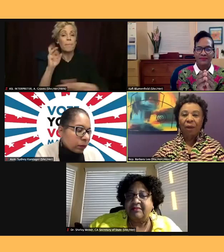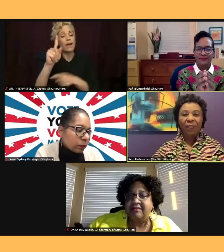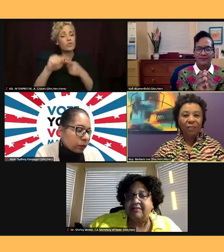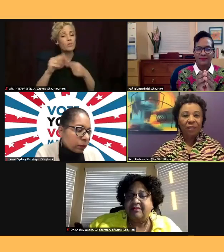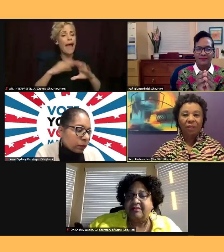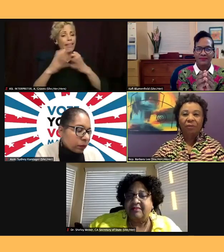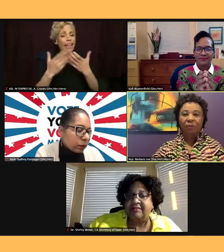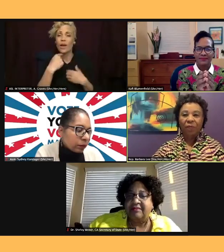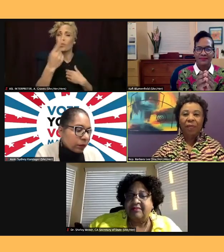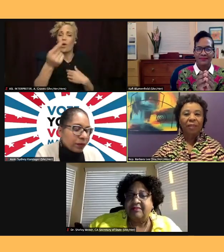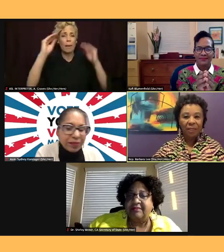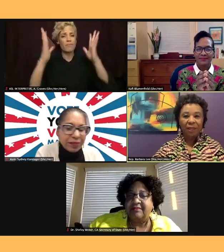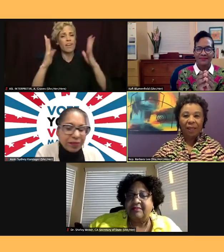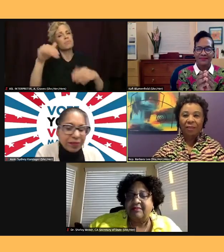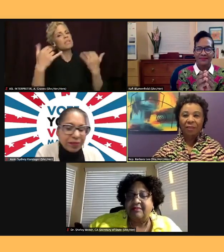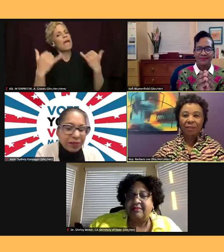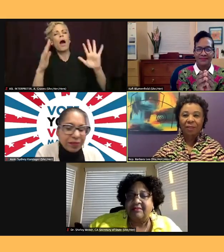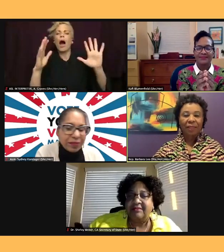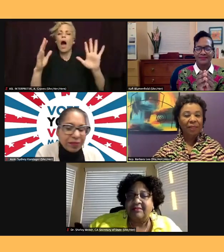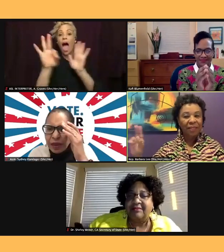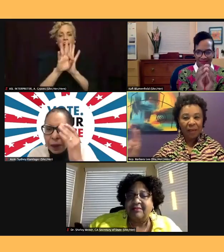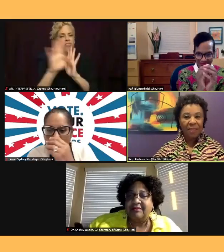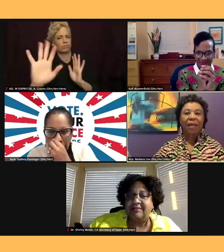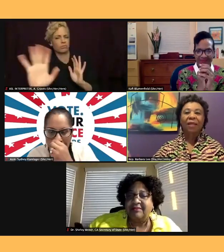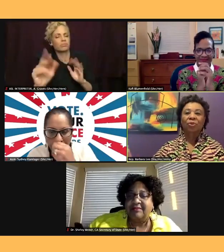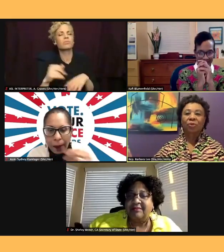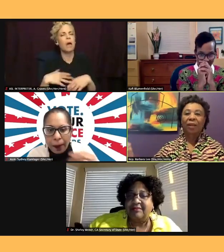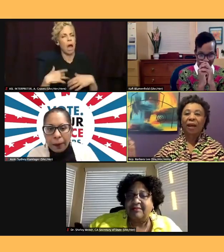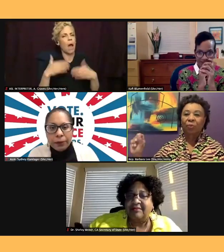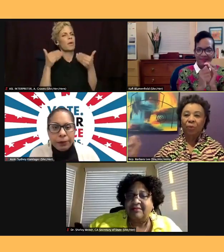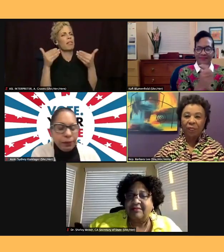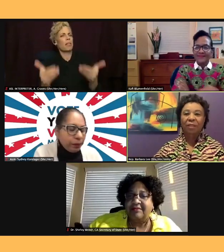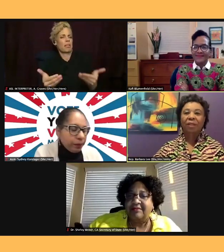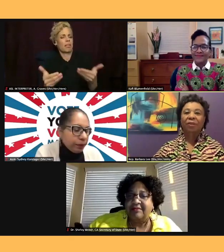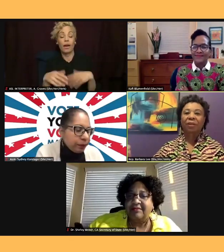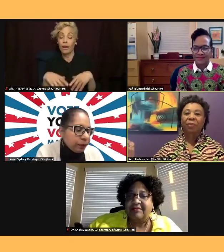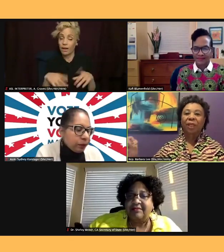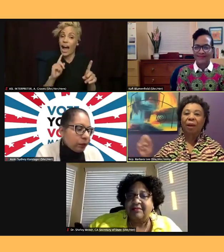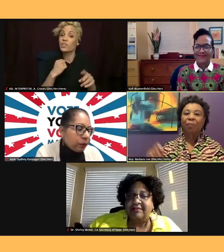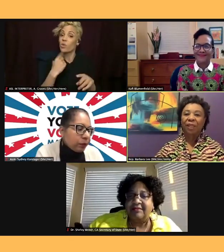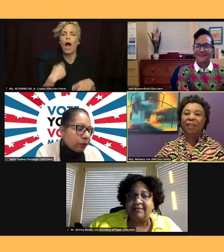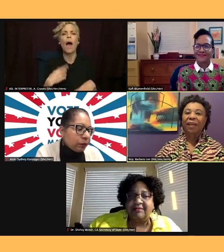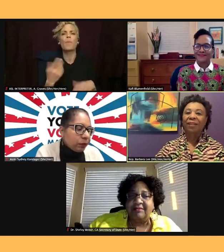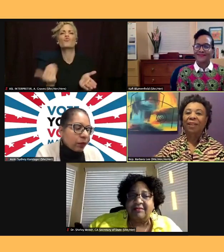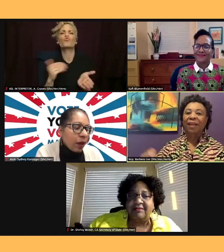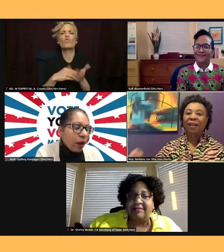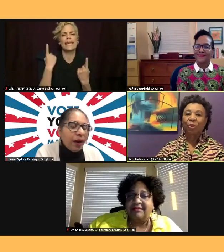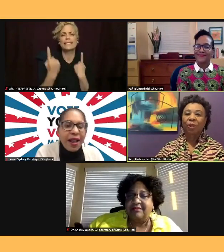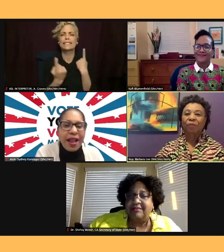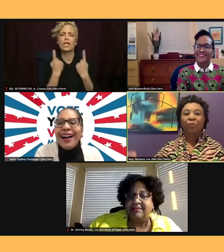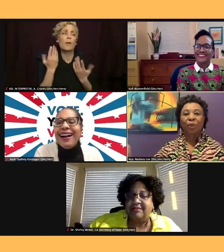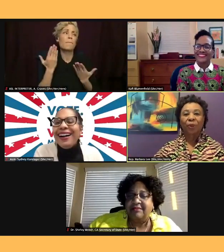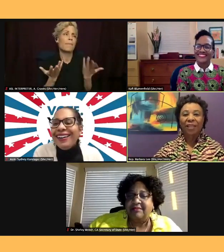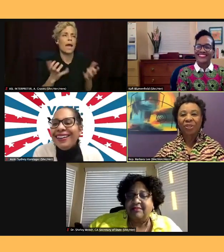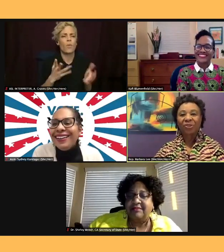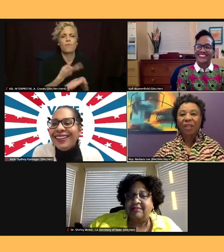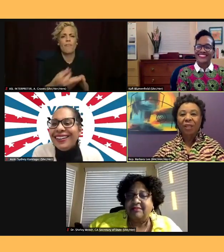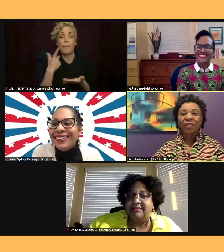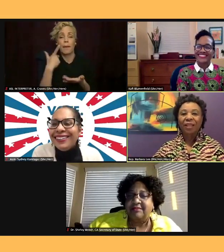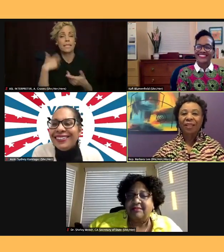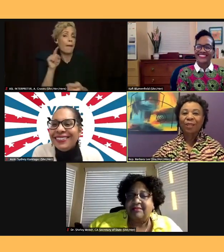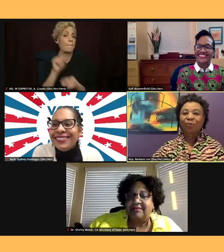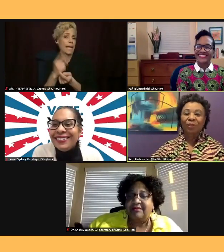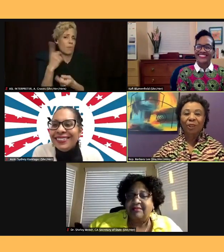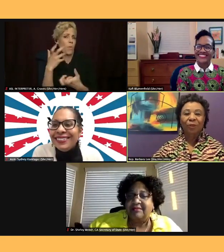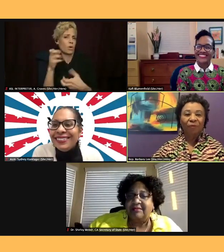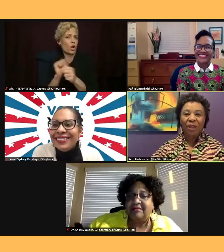flunking this class, and this is the honest God truth. I would reconsider it because I met the candidate I could work for. What do I do? She said, that's for you to